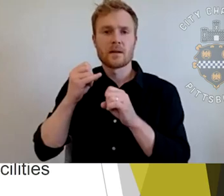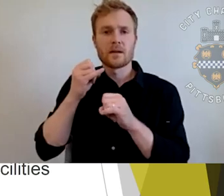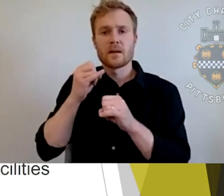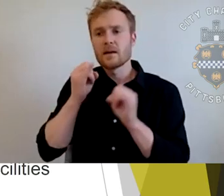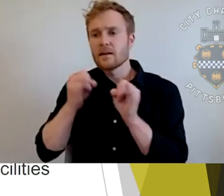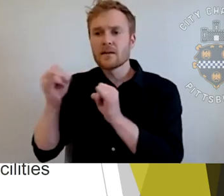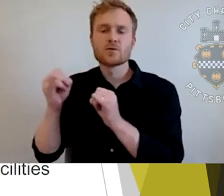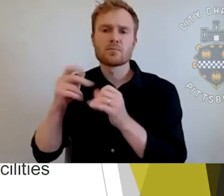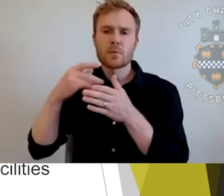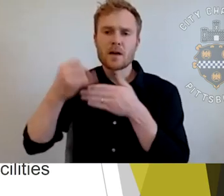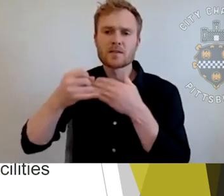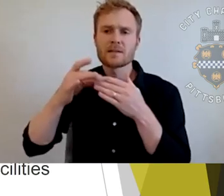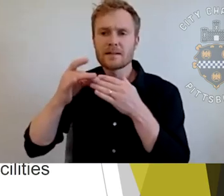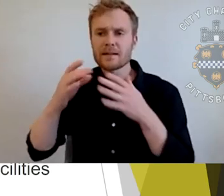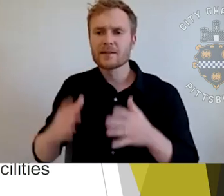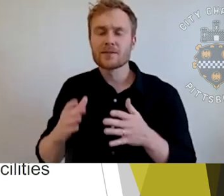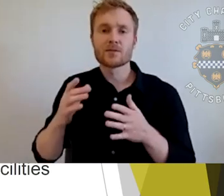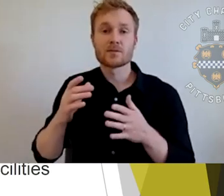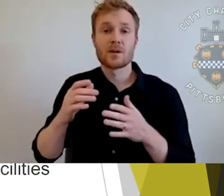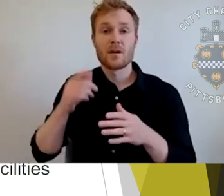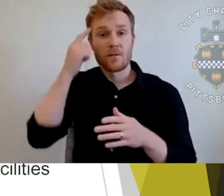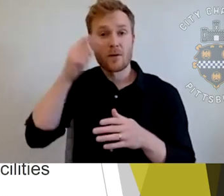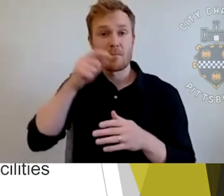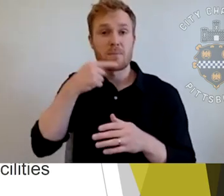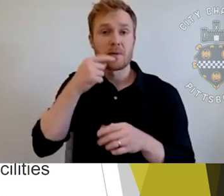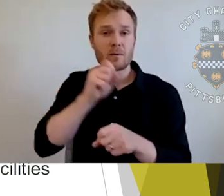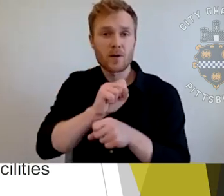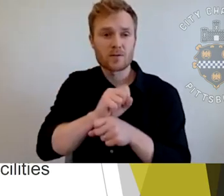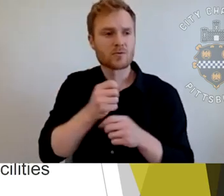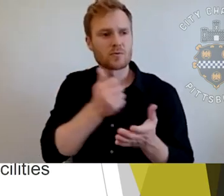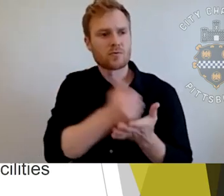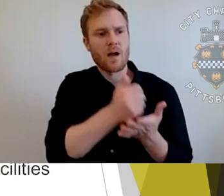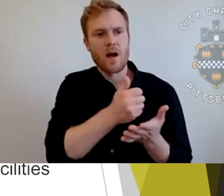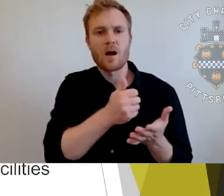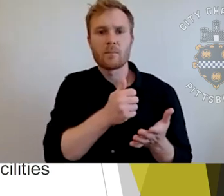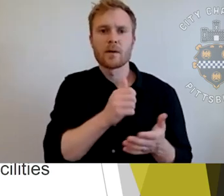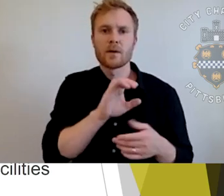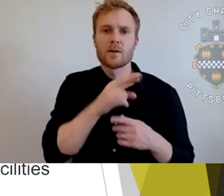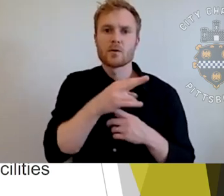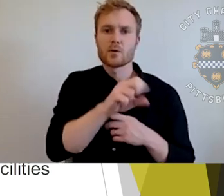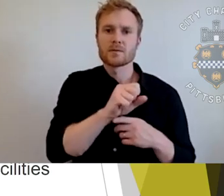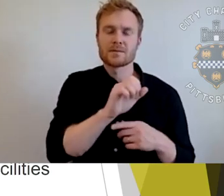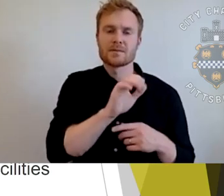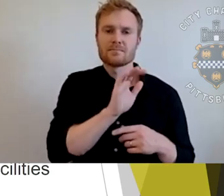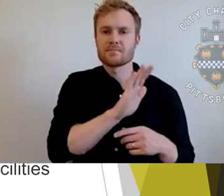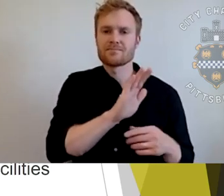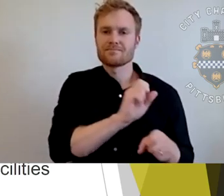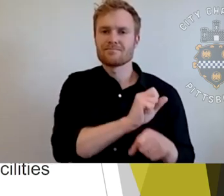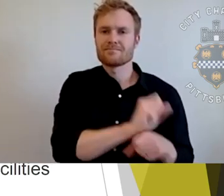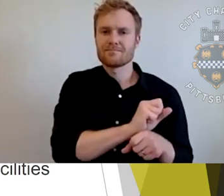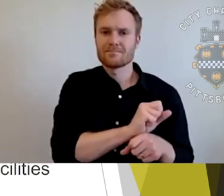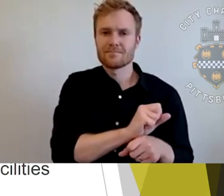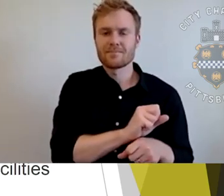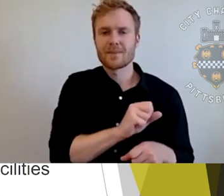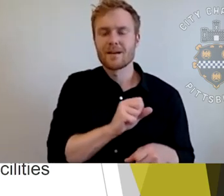a lot of the work that Chris will end up talking about, uh, a little later in the presentation. So we're, we, we kind of share,